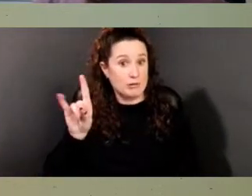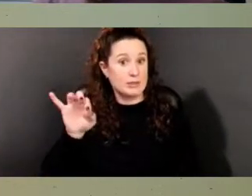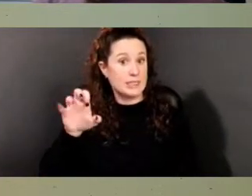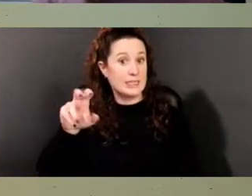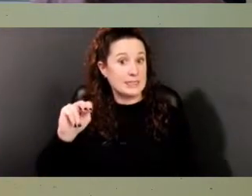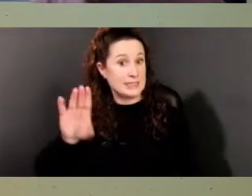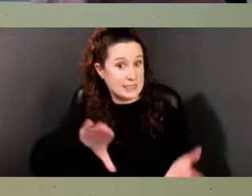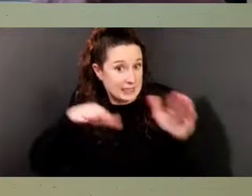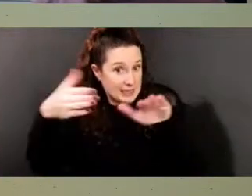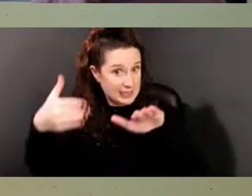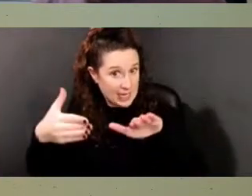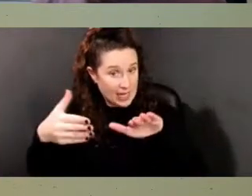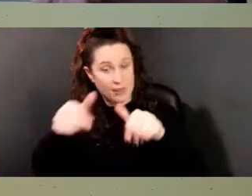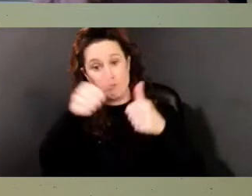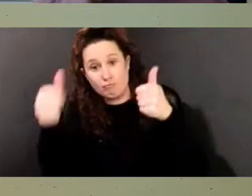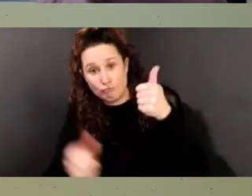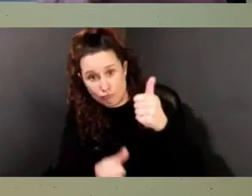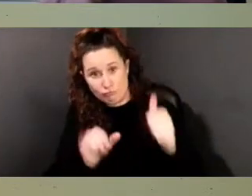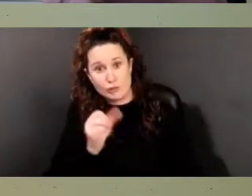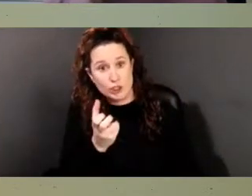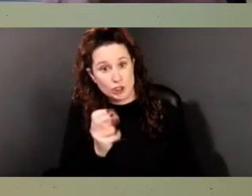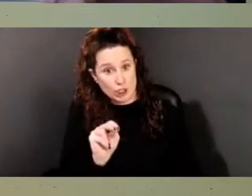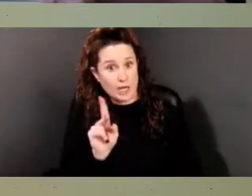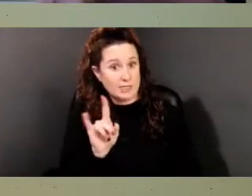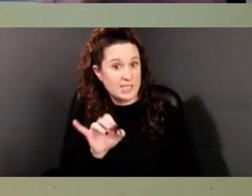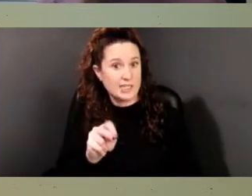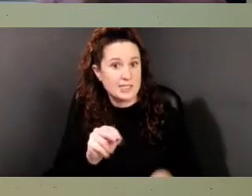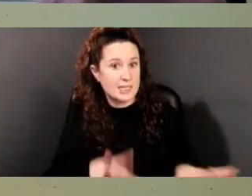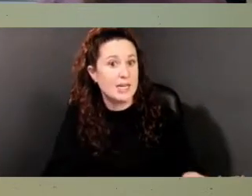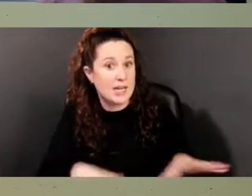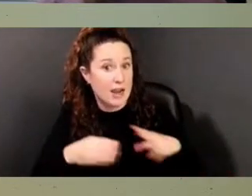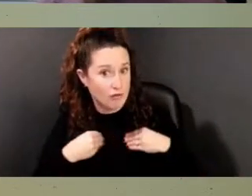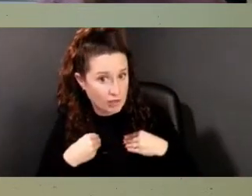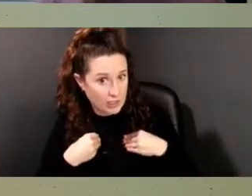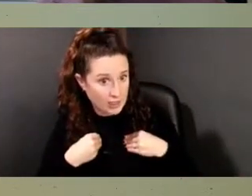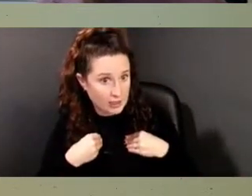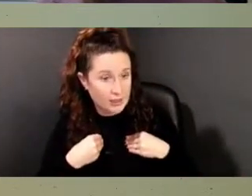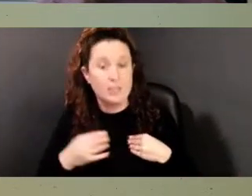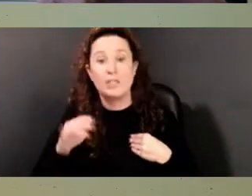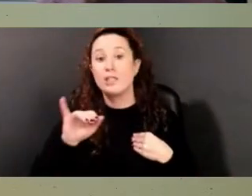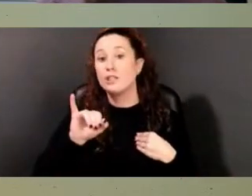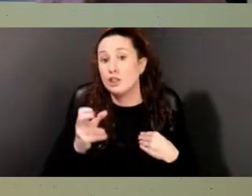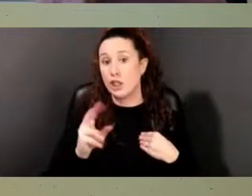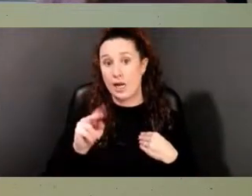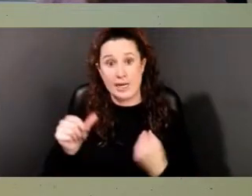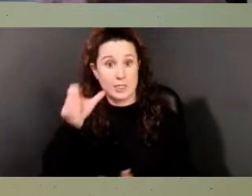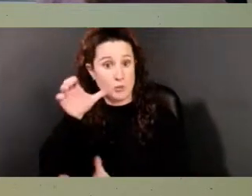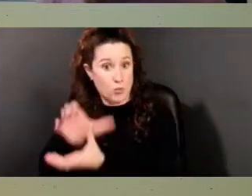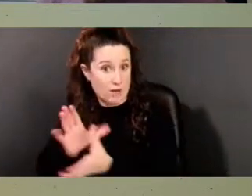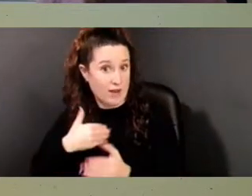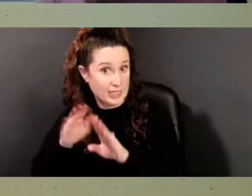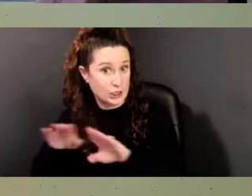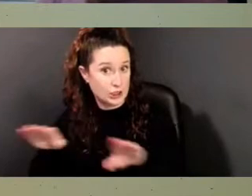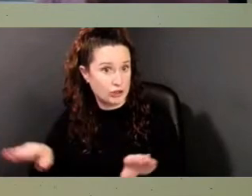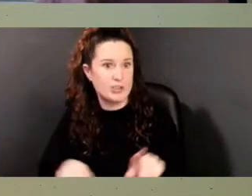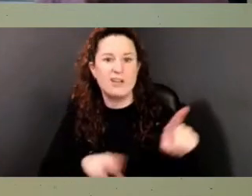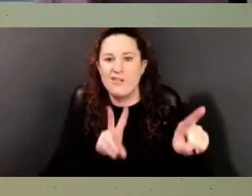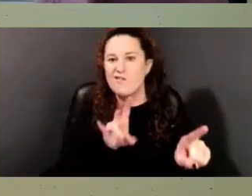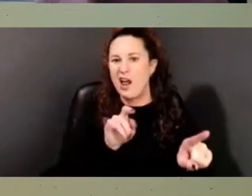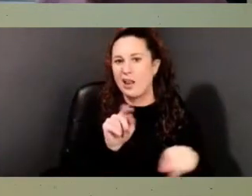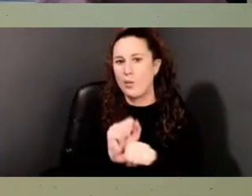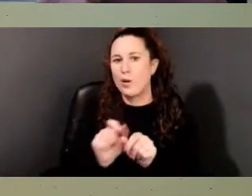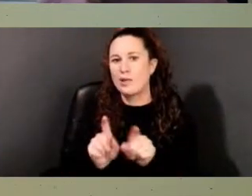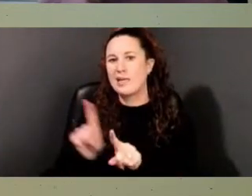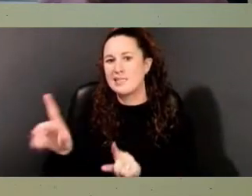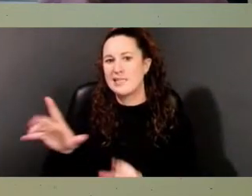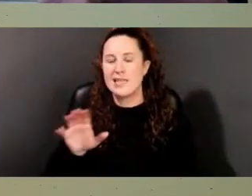Violet was inherited by John Dickinson. Once John and Mary Dickinson had children, Violet worked as an enslaved nursemaid, and